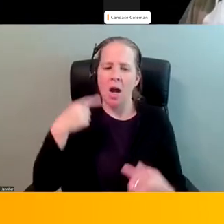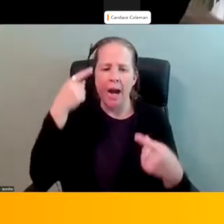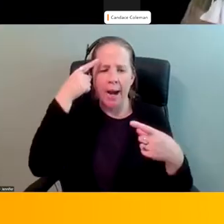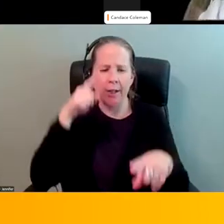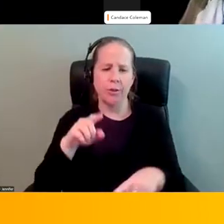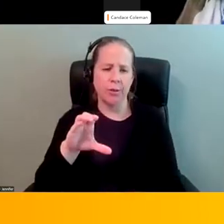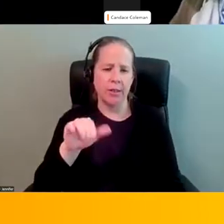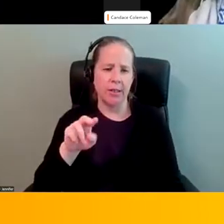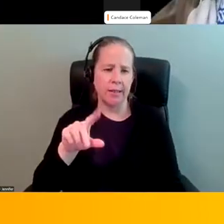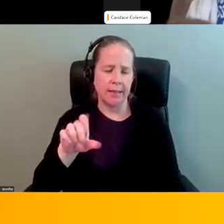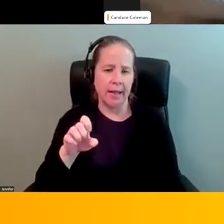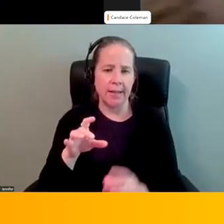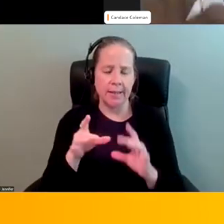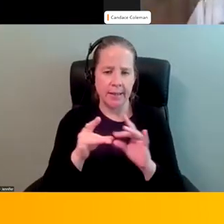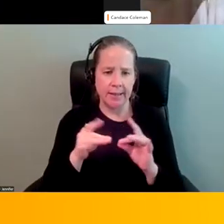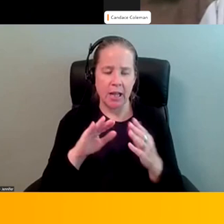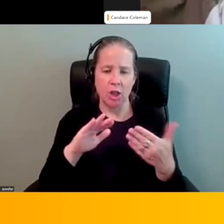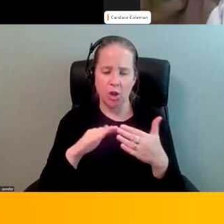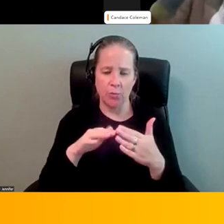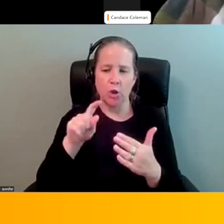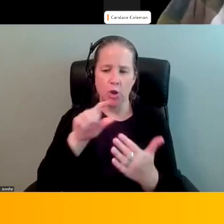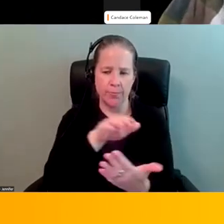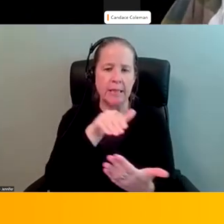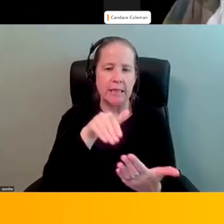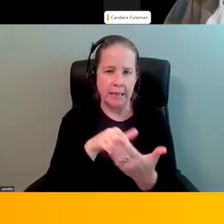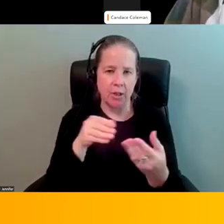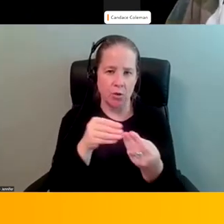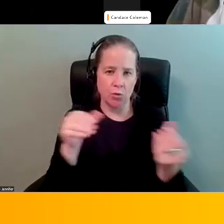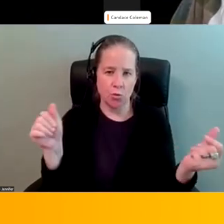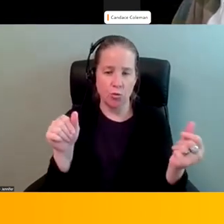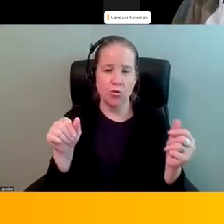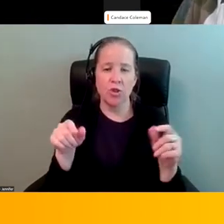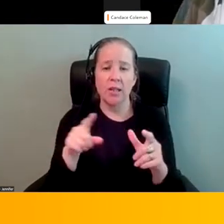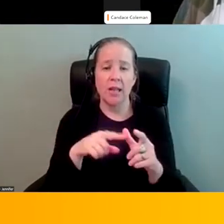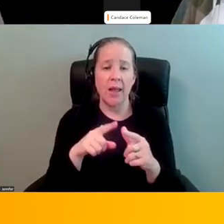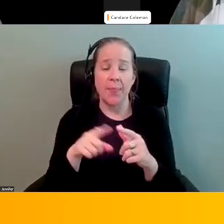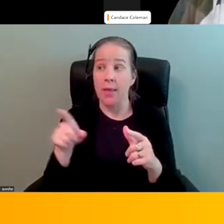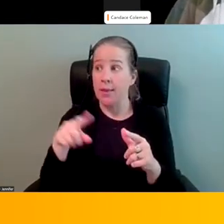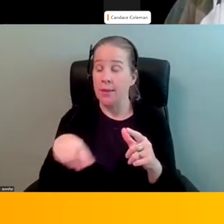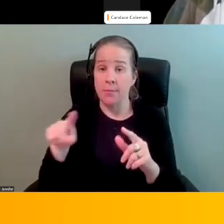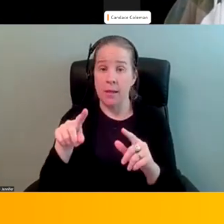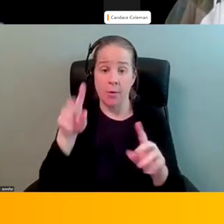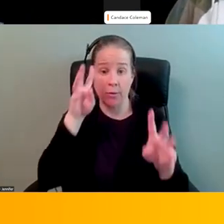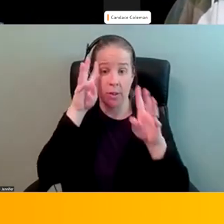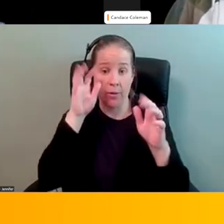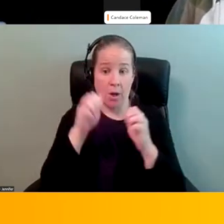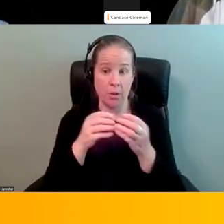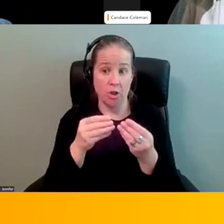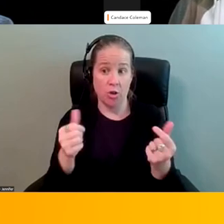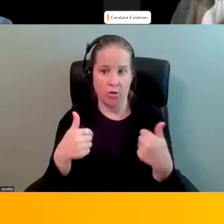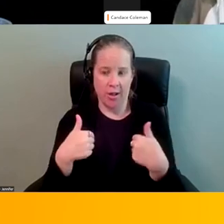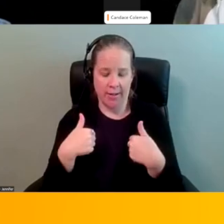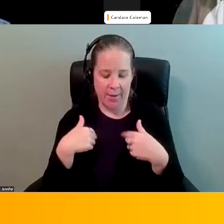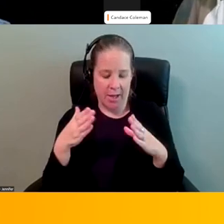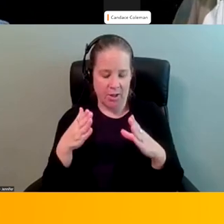candace said that the community should be at the center of the solutions and the ones coming up with them and just as me as a person